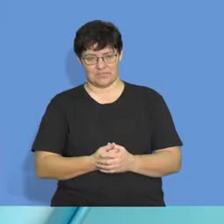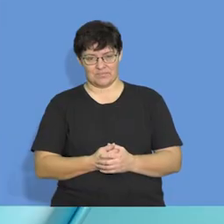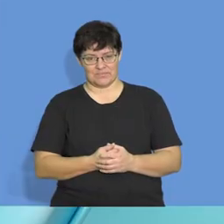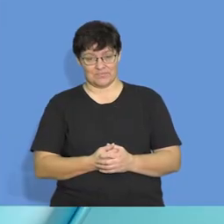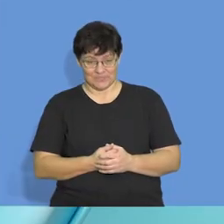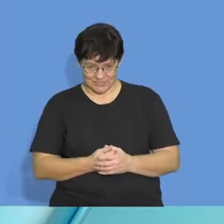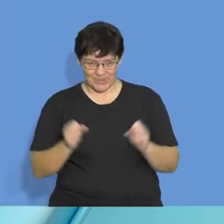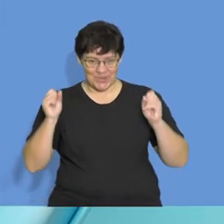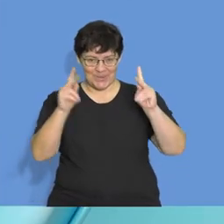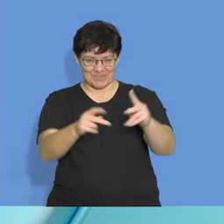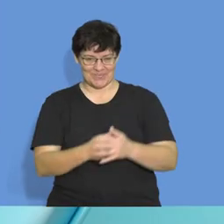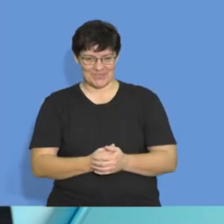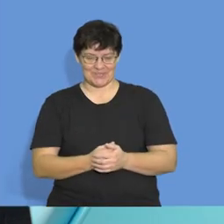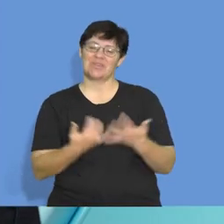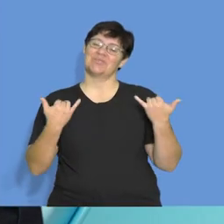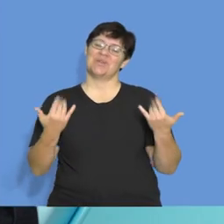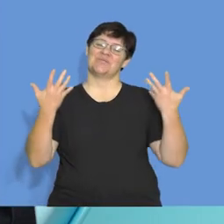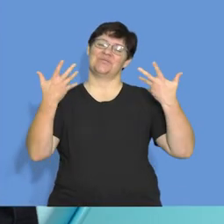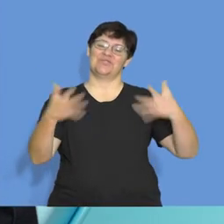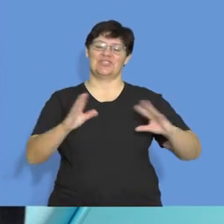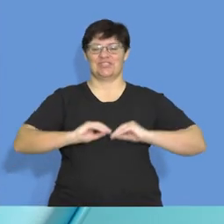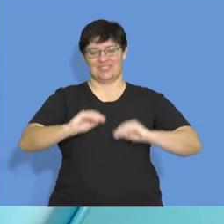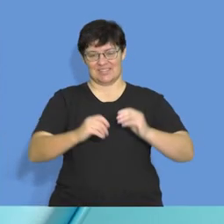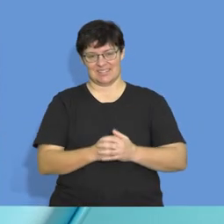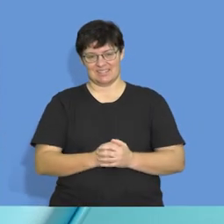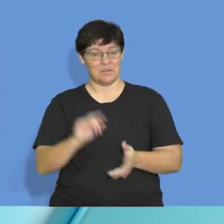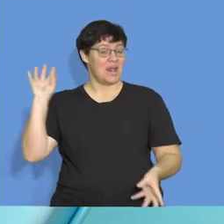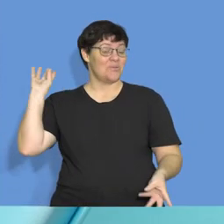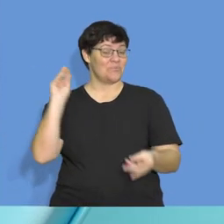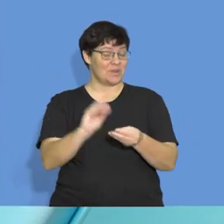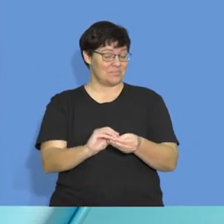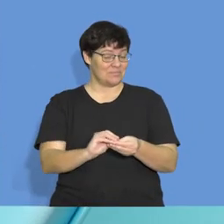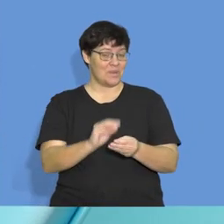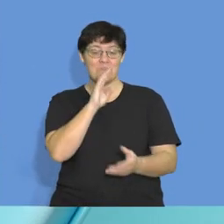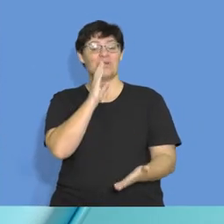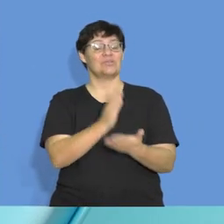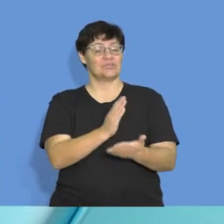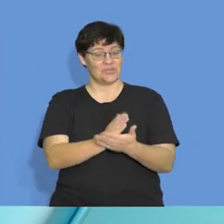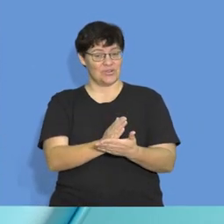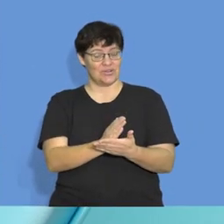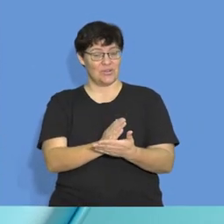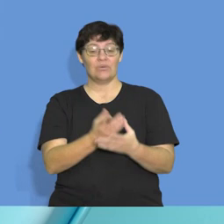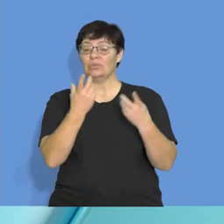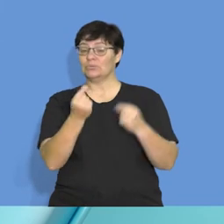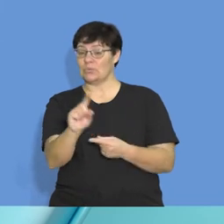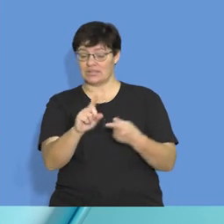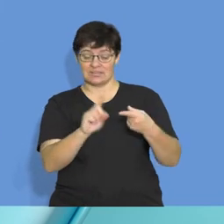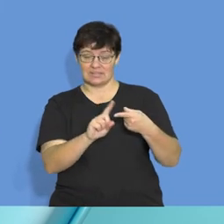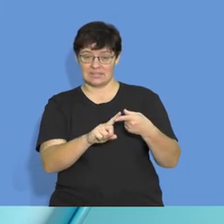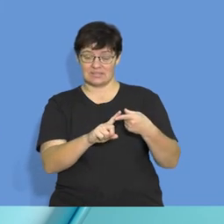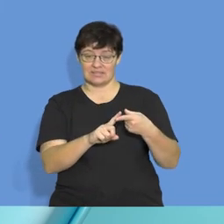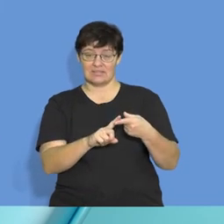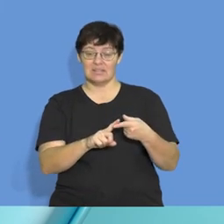that's it for today's lesson. A quick recap, make sure you are able to do a debtors correction schedule,